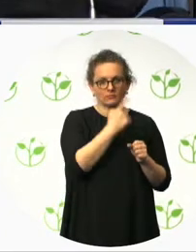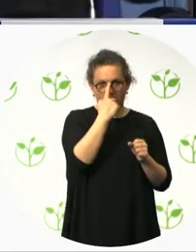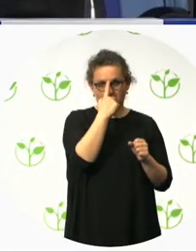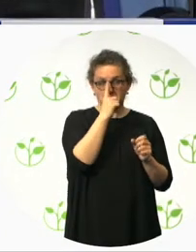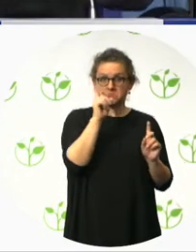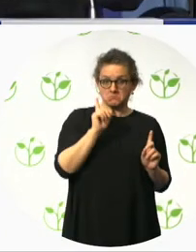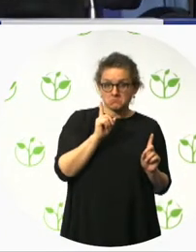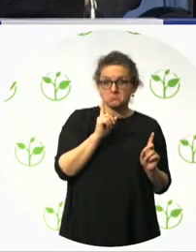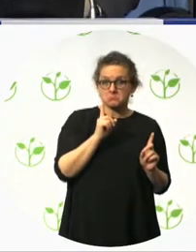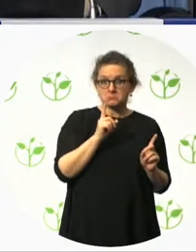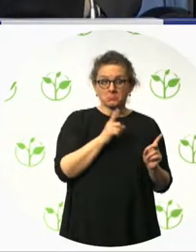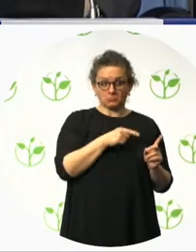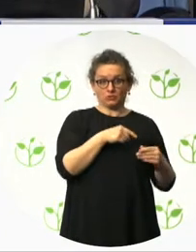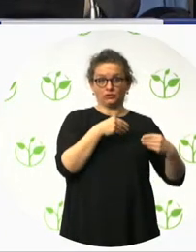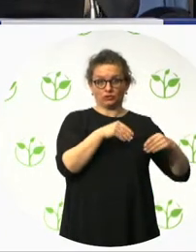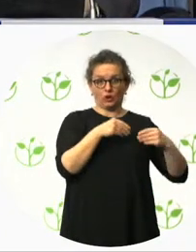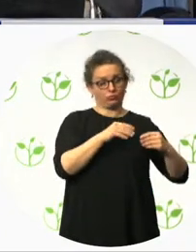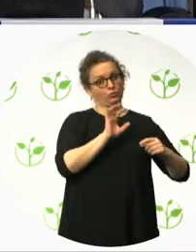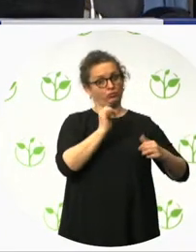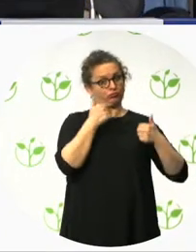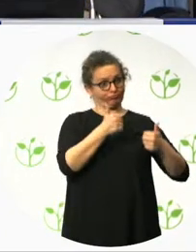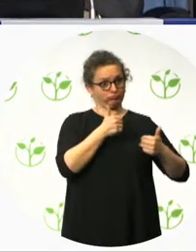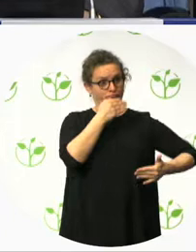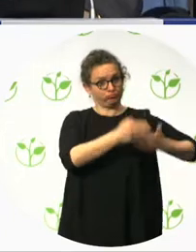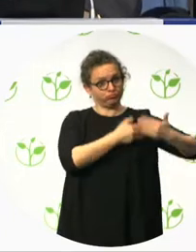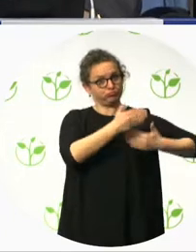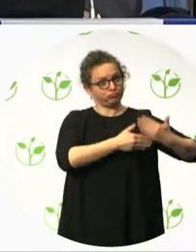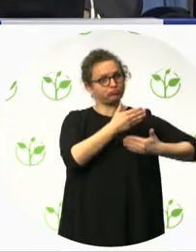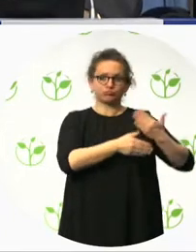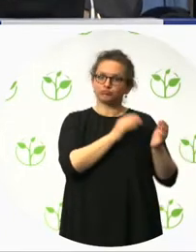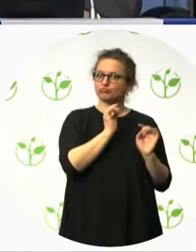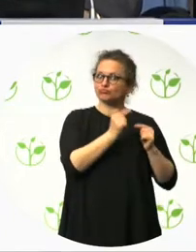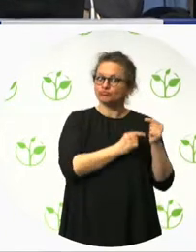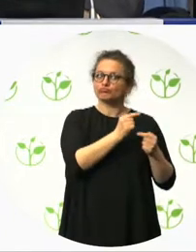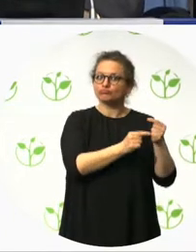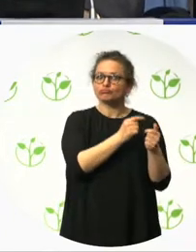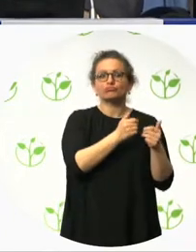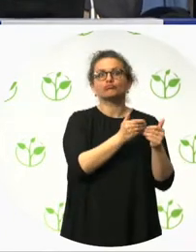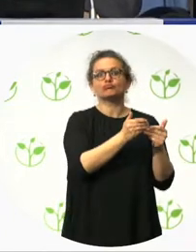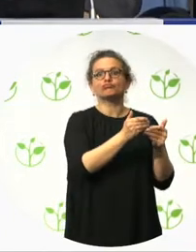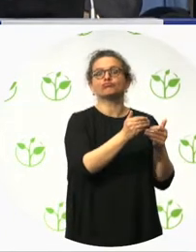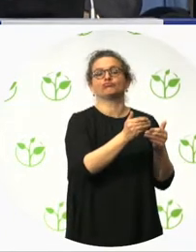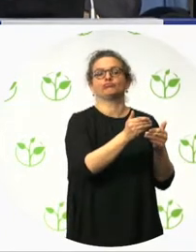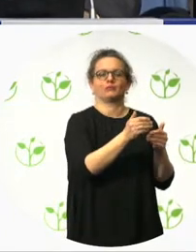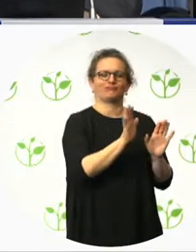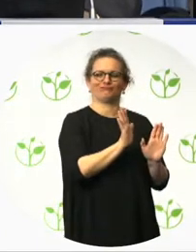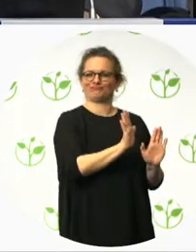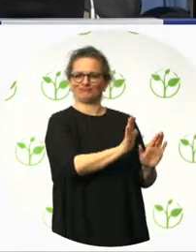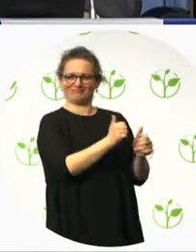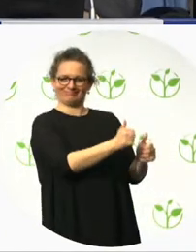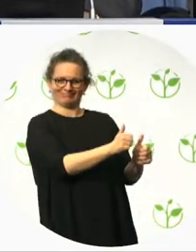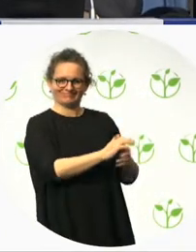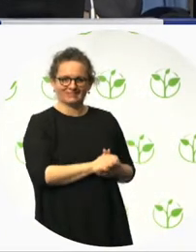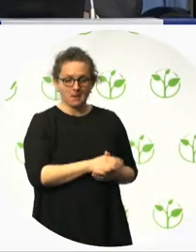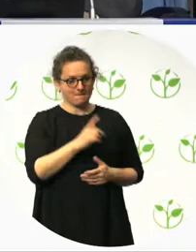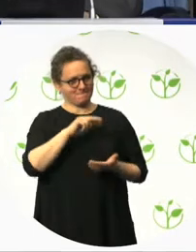which are prior season products at a lower price. In our shop we have a total of nine employees, five of them